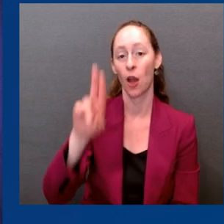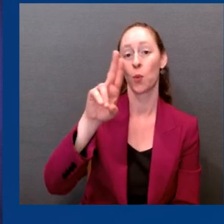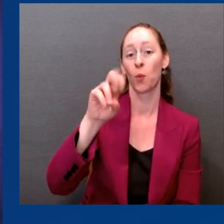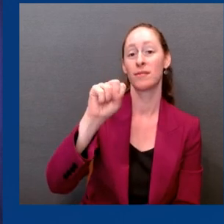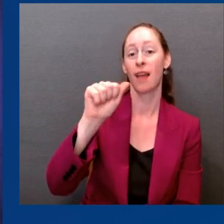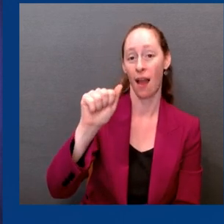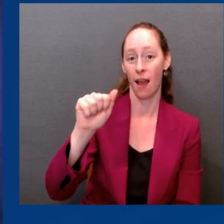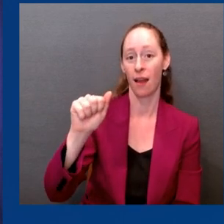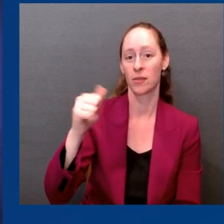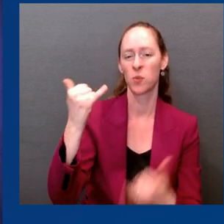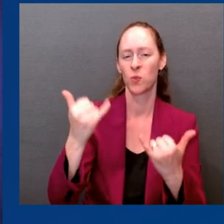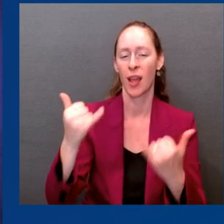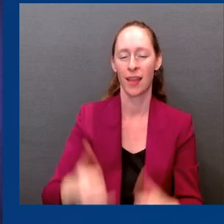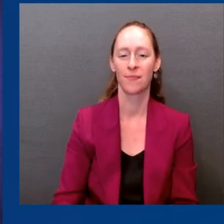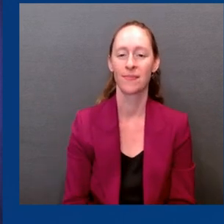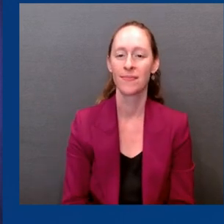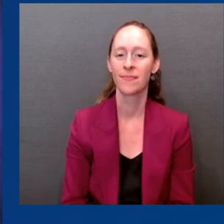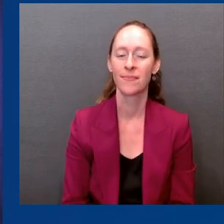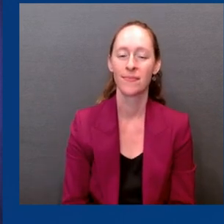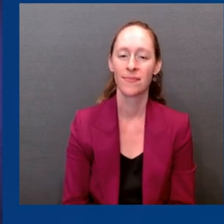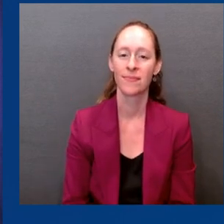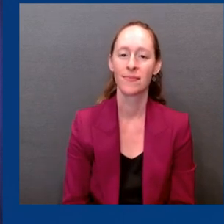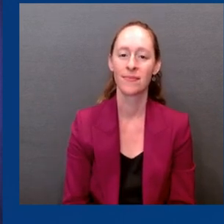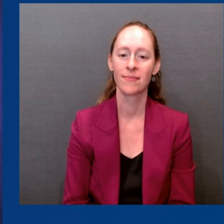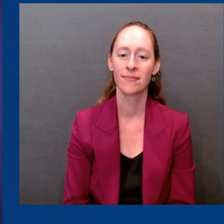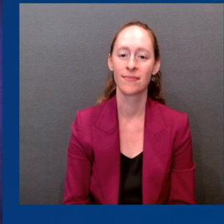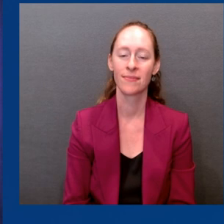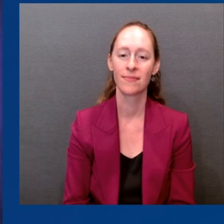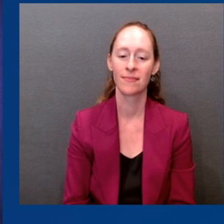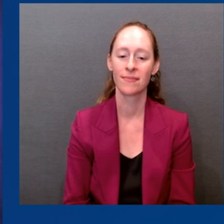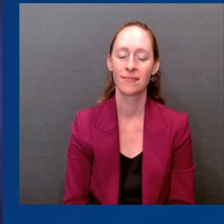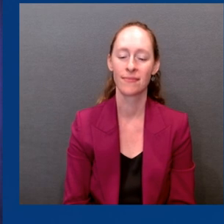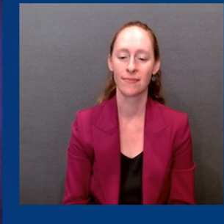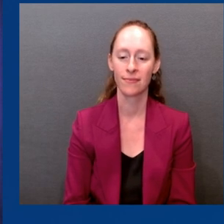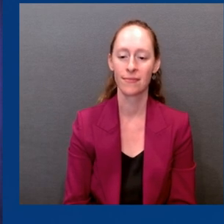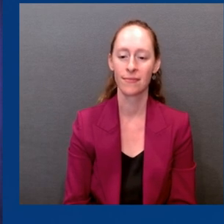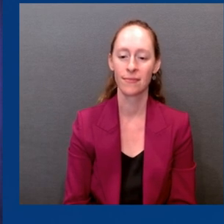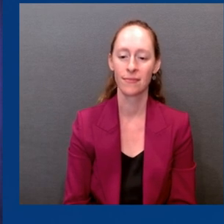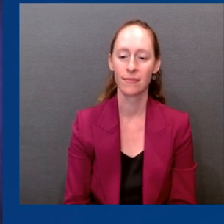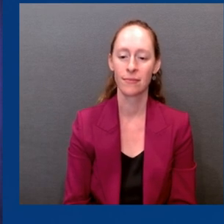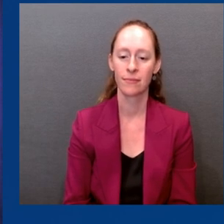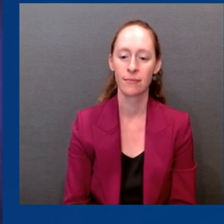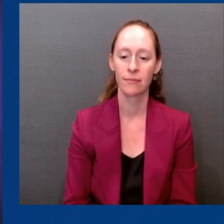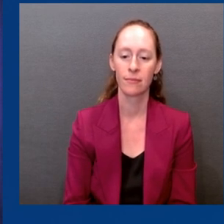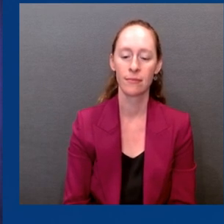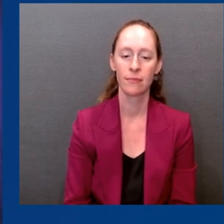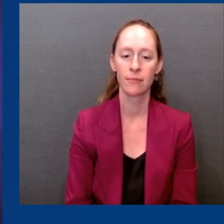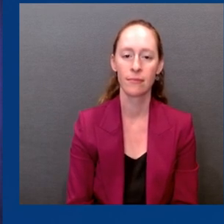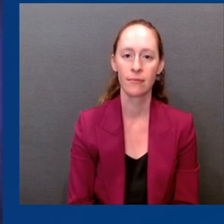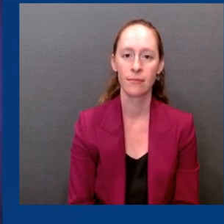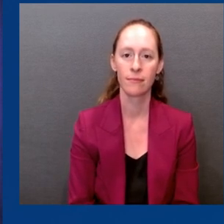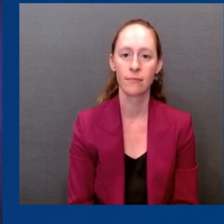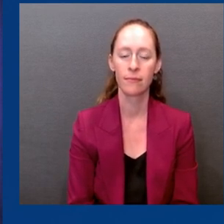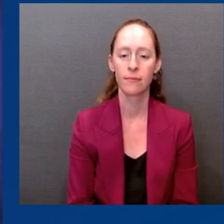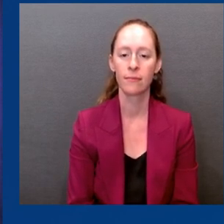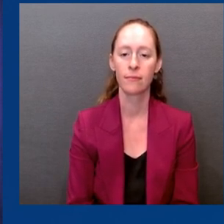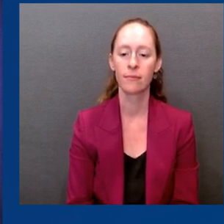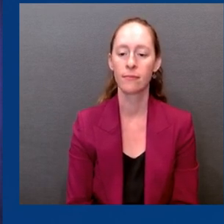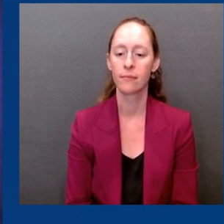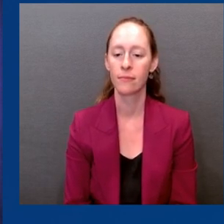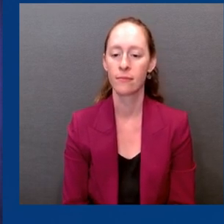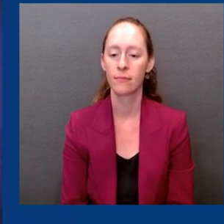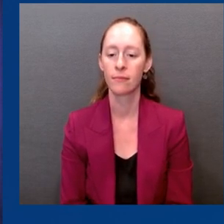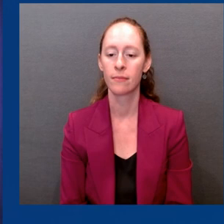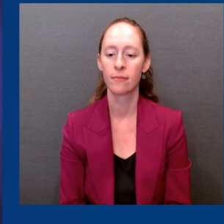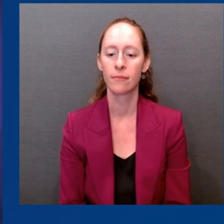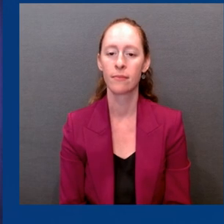so much for taking my question. Now that there's, you know, so many different array of vaccine bottle caps, labels, and